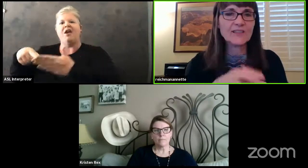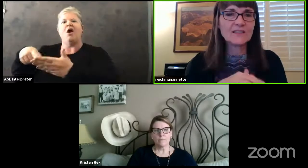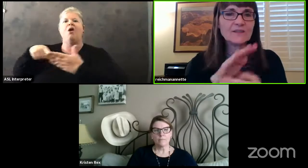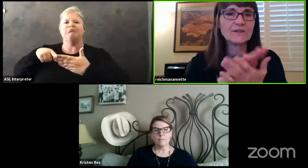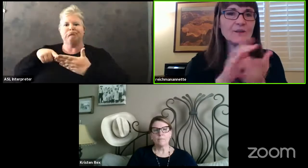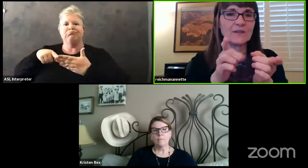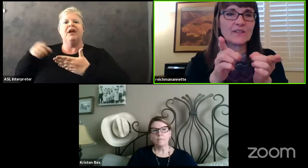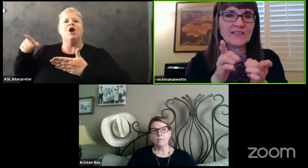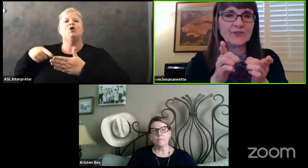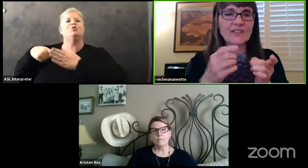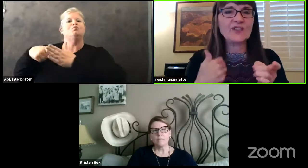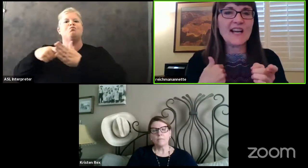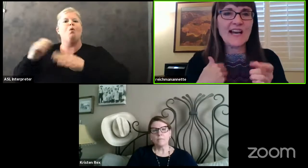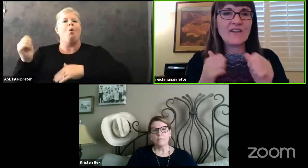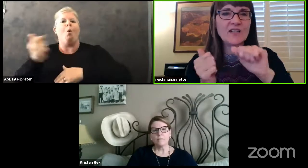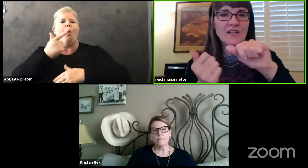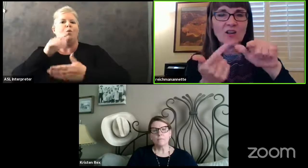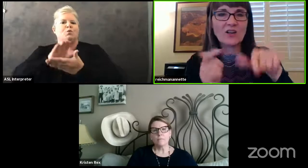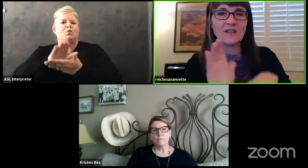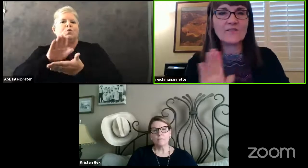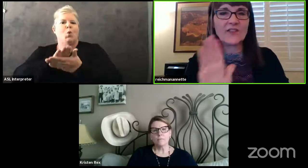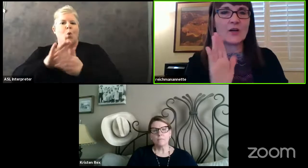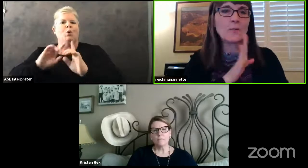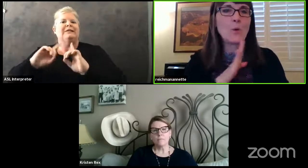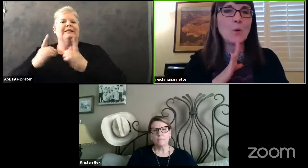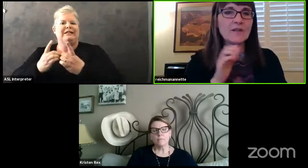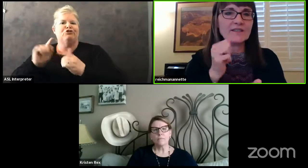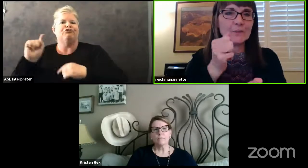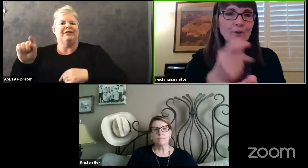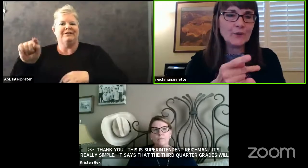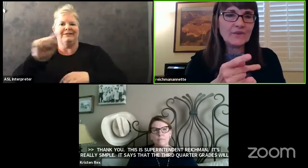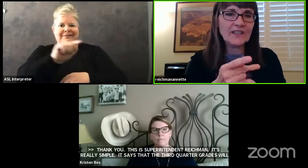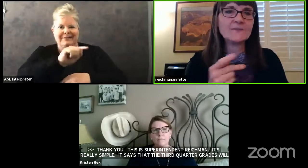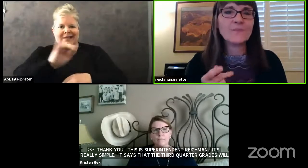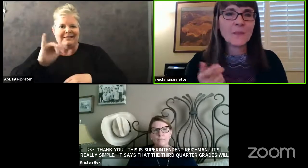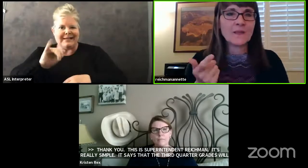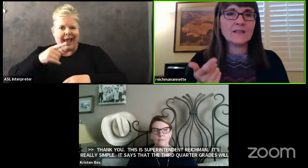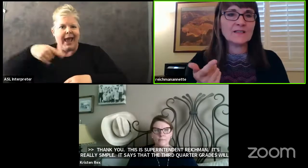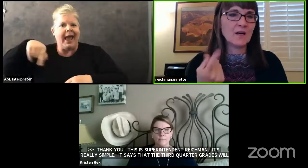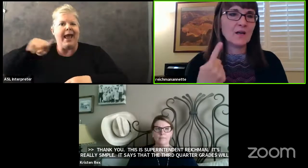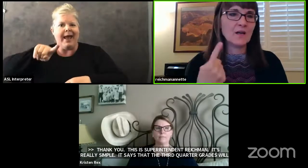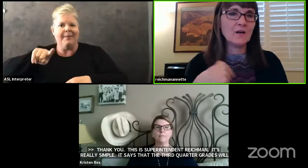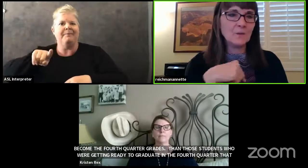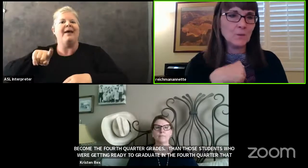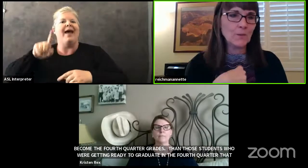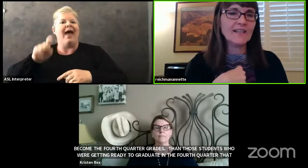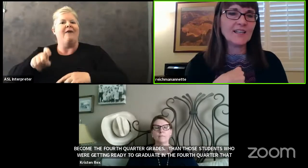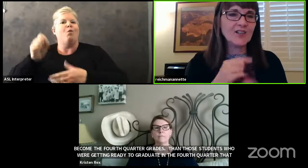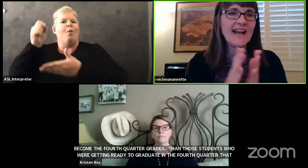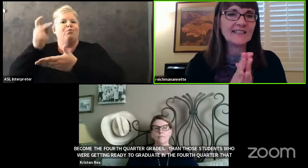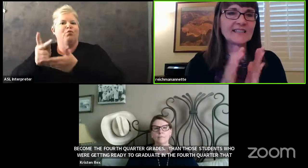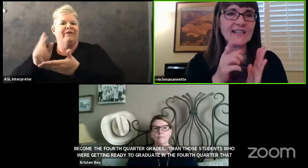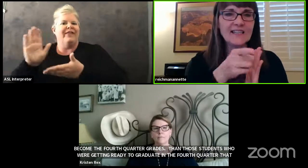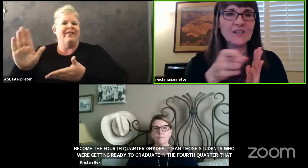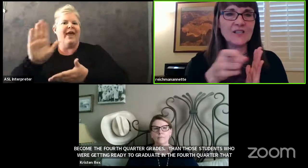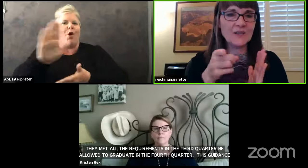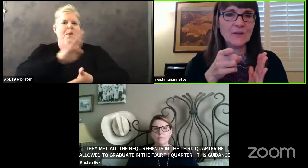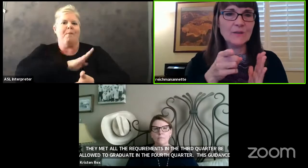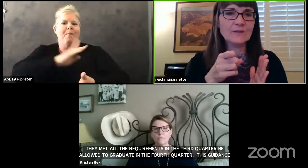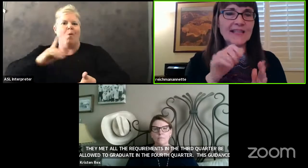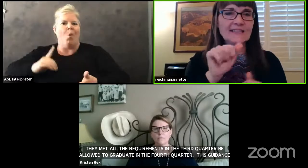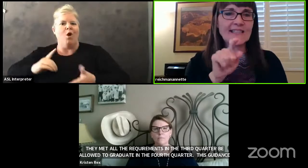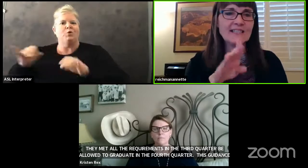districts. So school districts are having all of their board to prove it. So we are asking